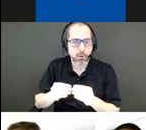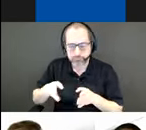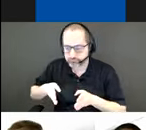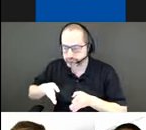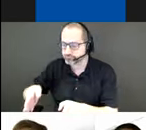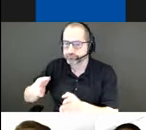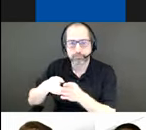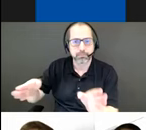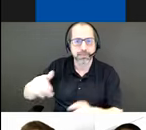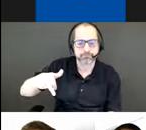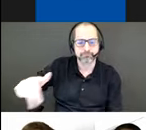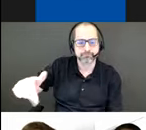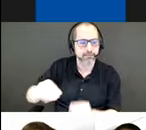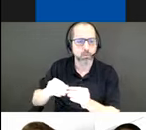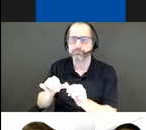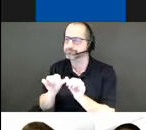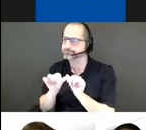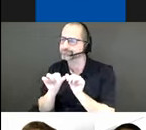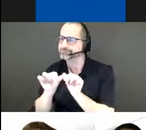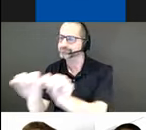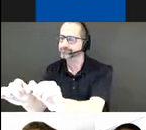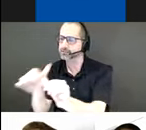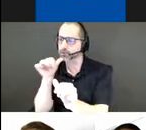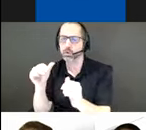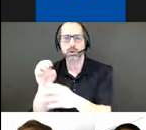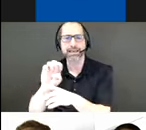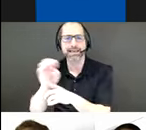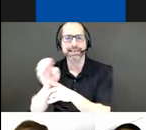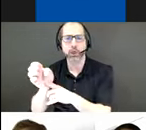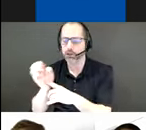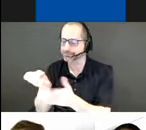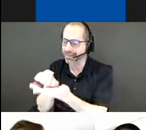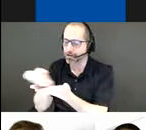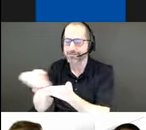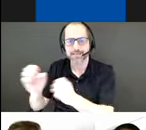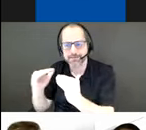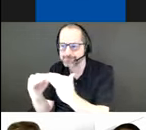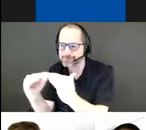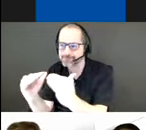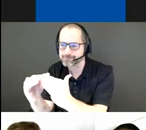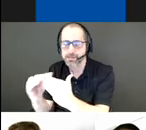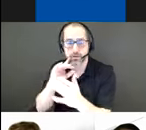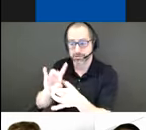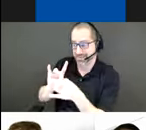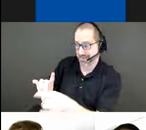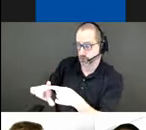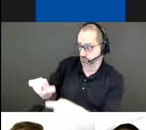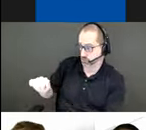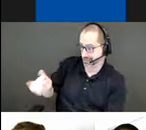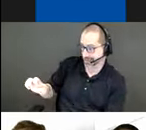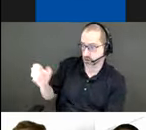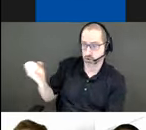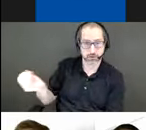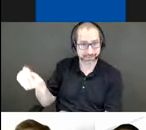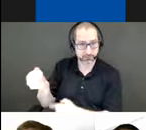and ecologically just future. In connecting our presence to the nearness of Lake Ontario and celebrating the qualities